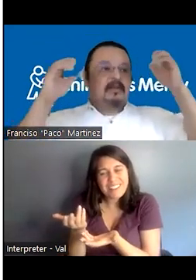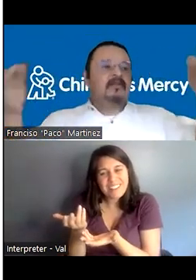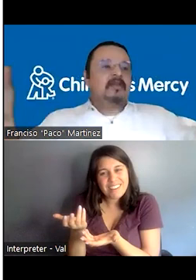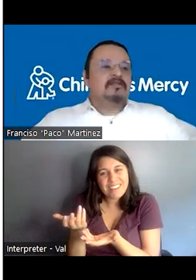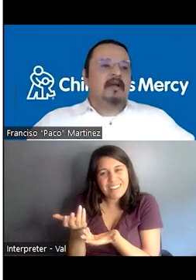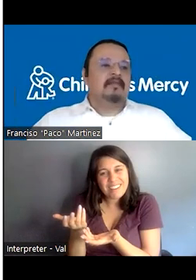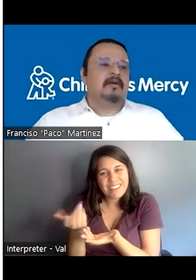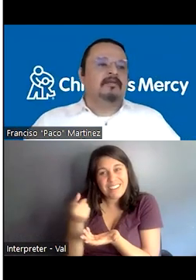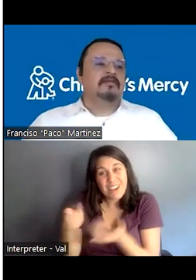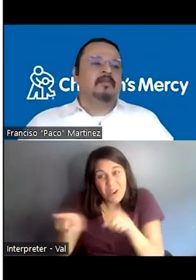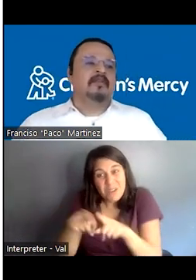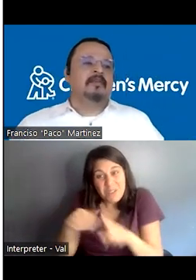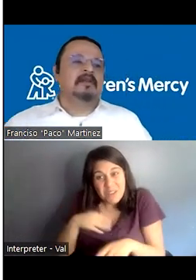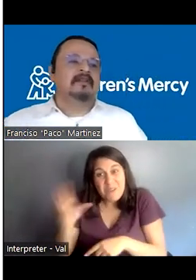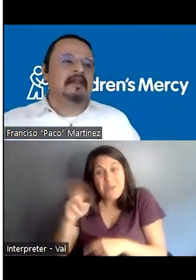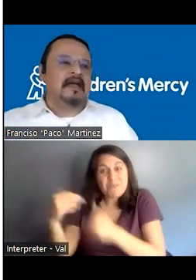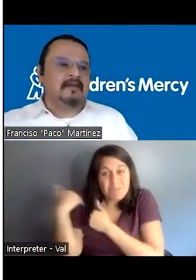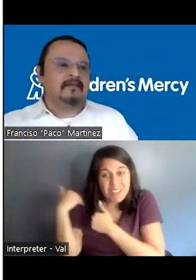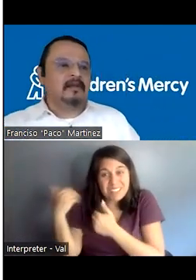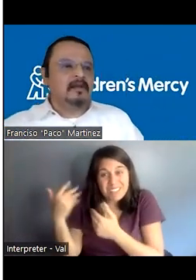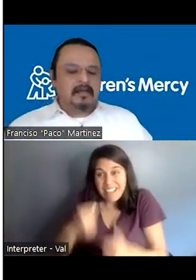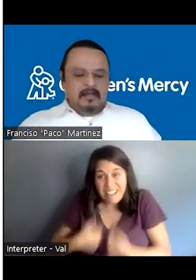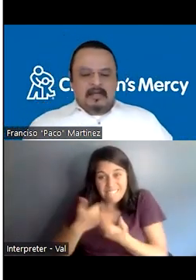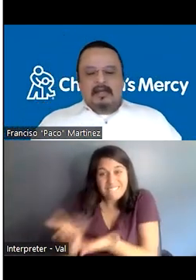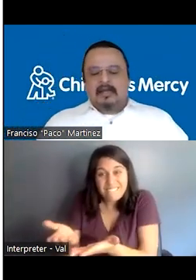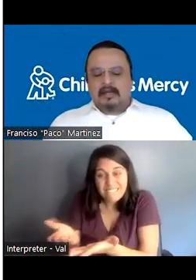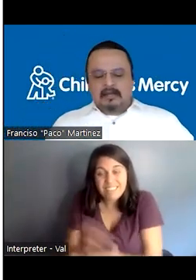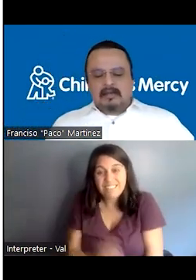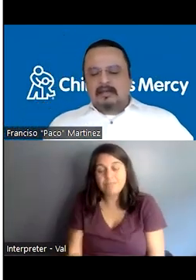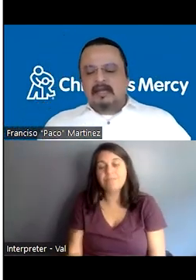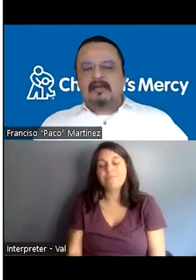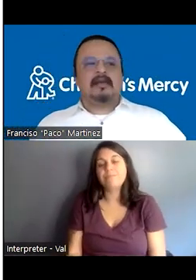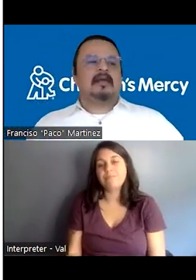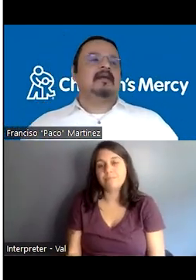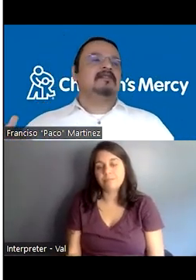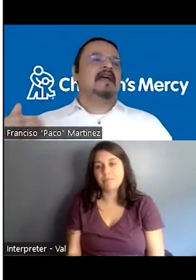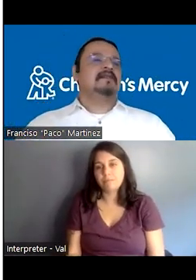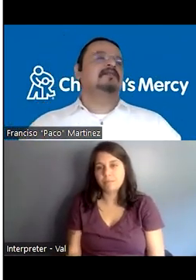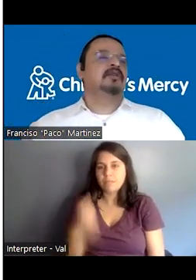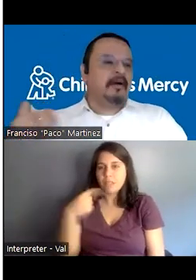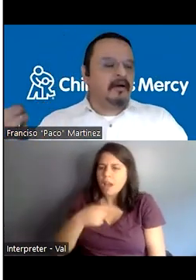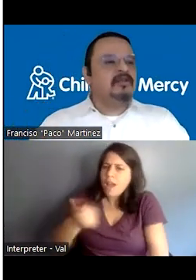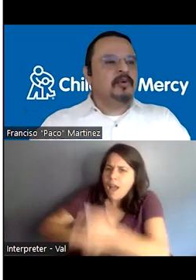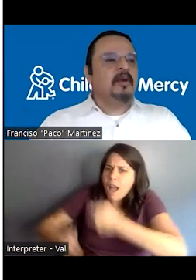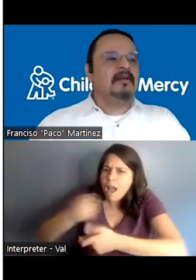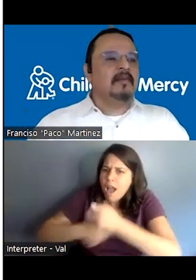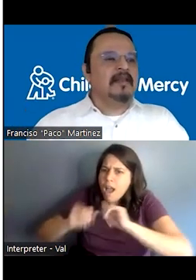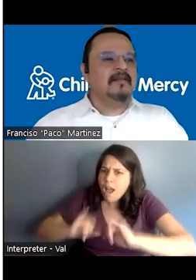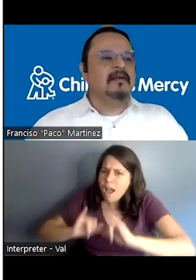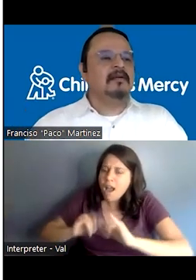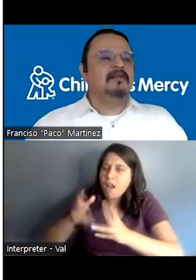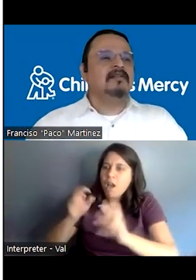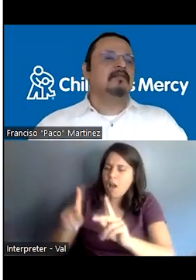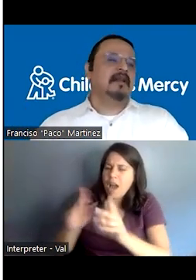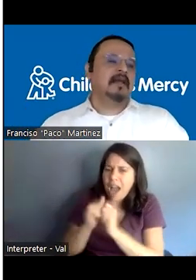Especially because they also have their own responsibilities on life. And then she asked, so how are you providing the